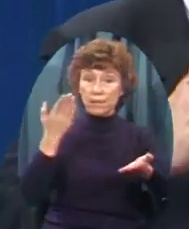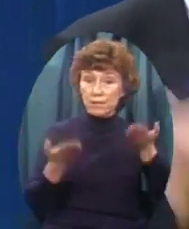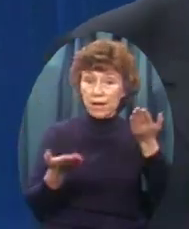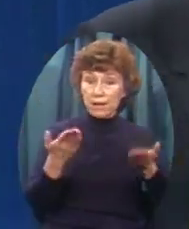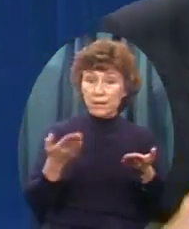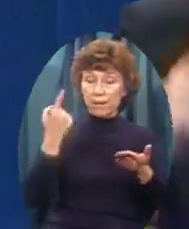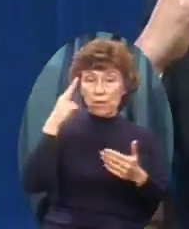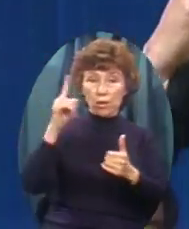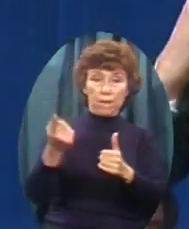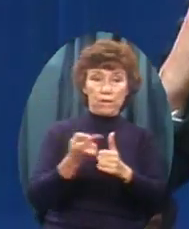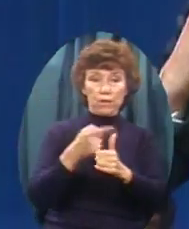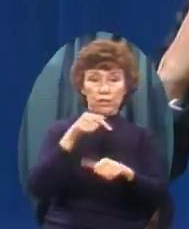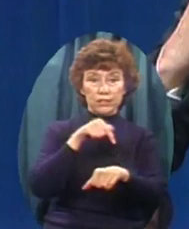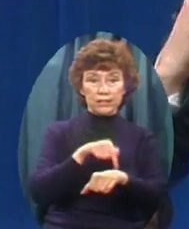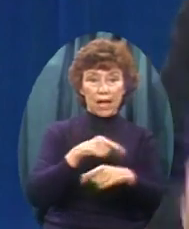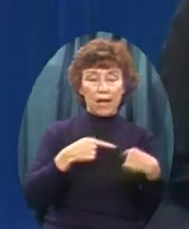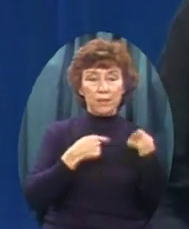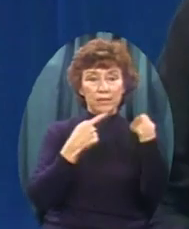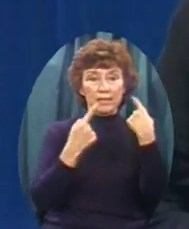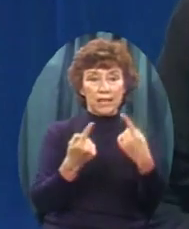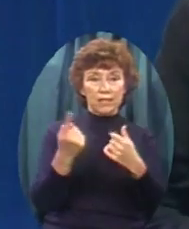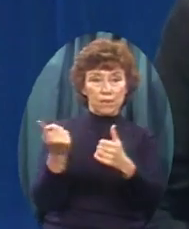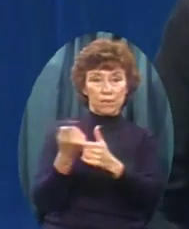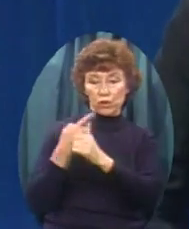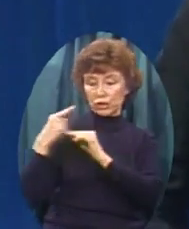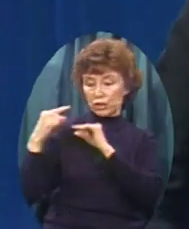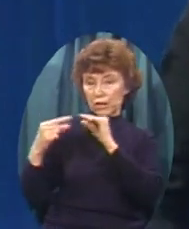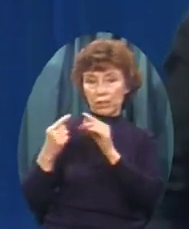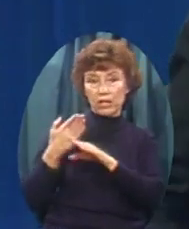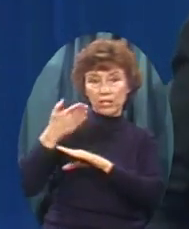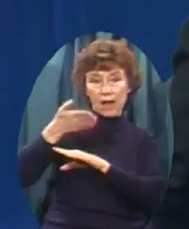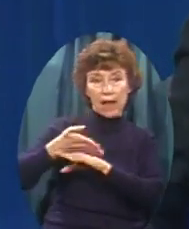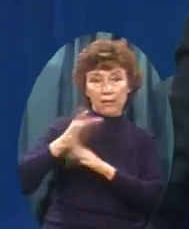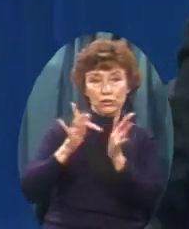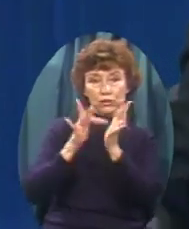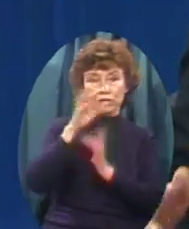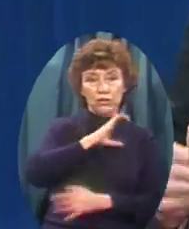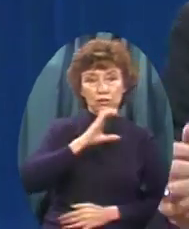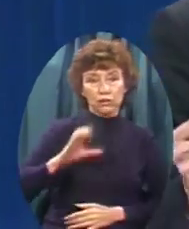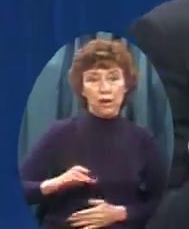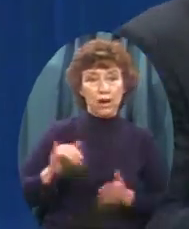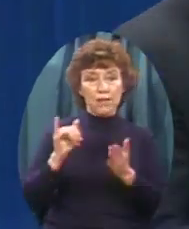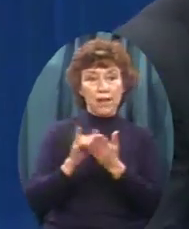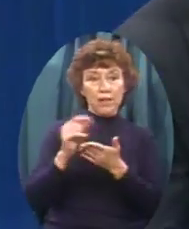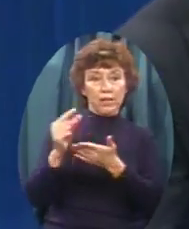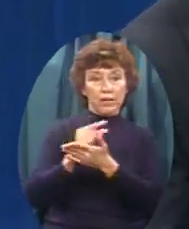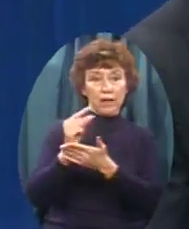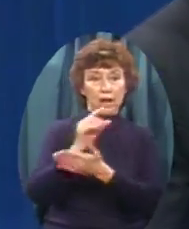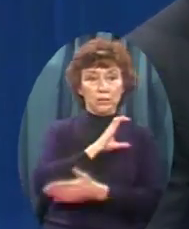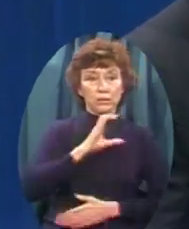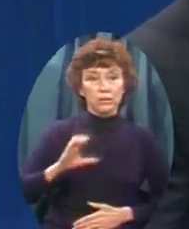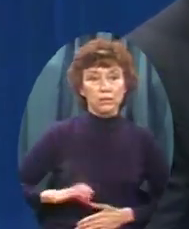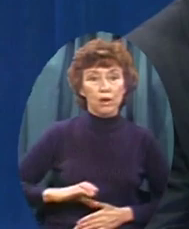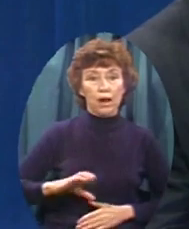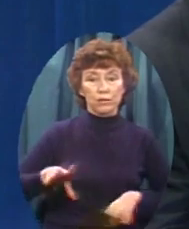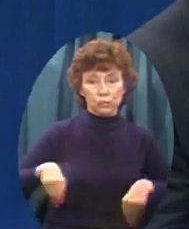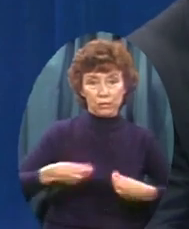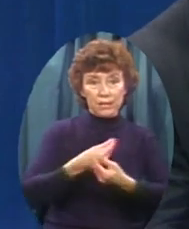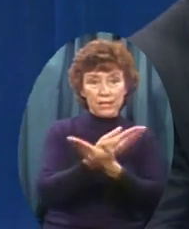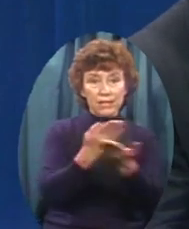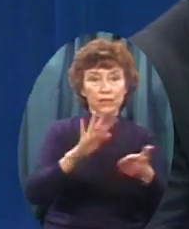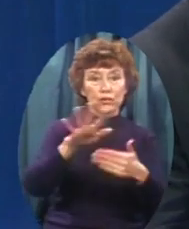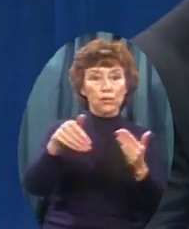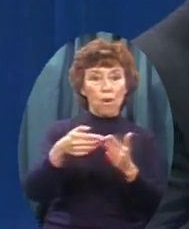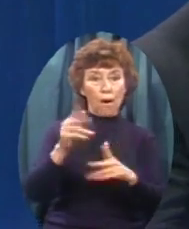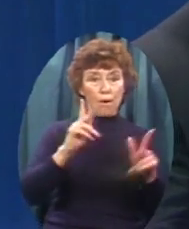That for the first time Since the first generation After Christ The gospel of Christ May appear to all men We may give the